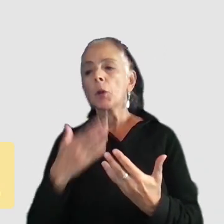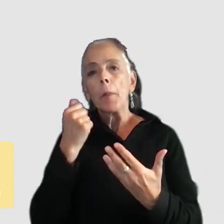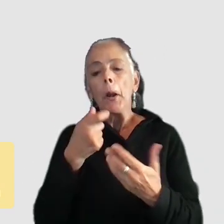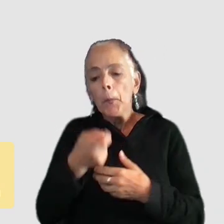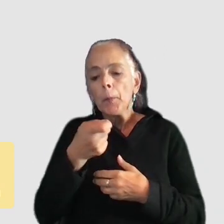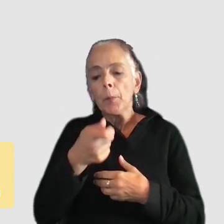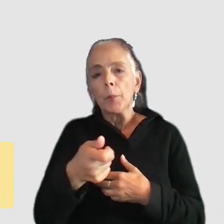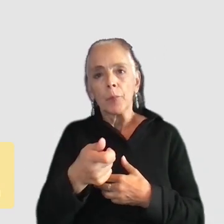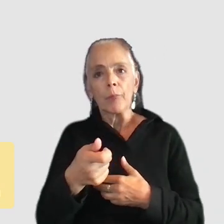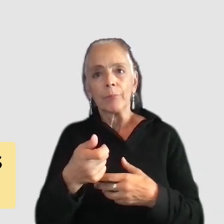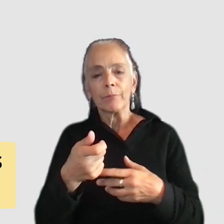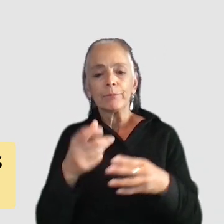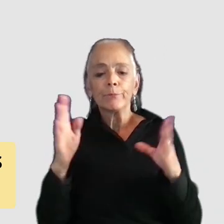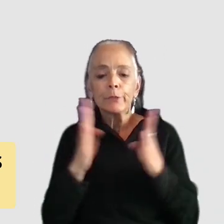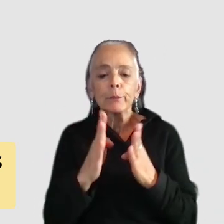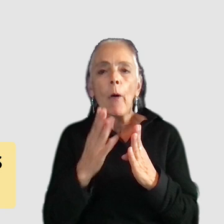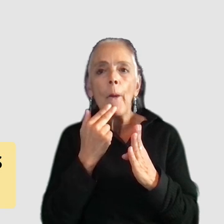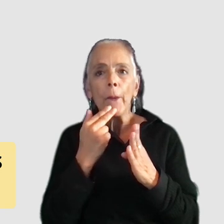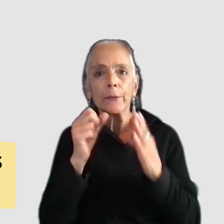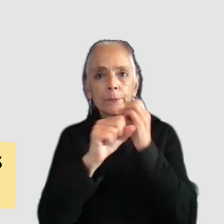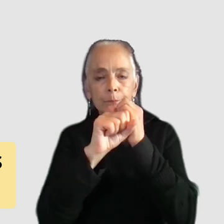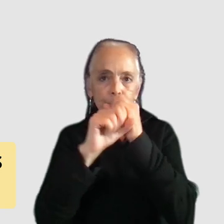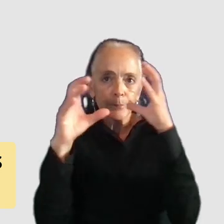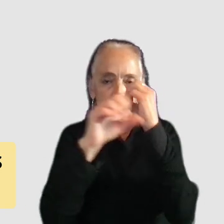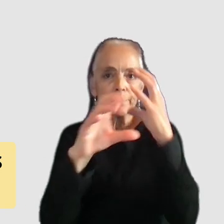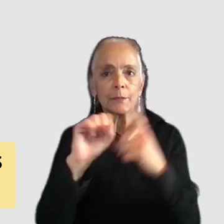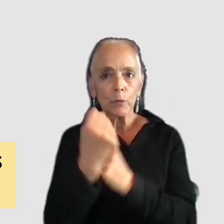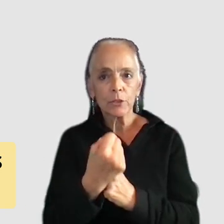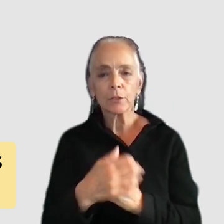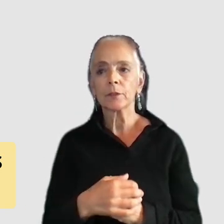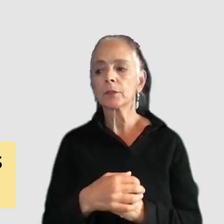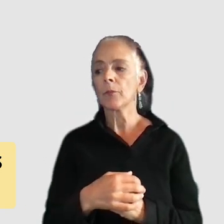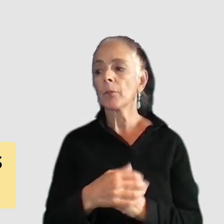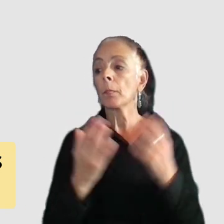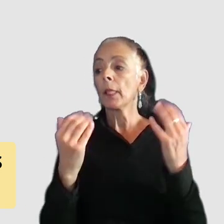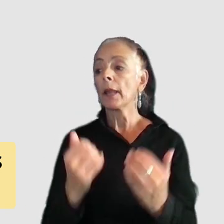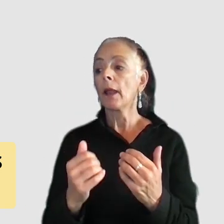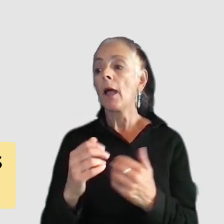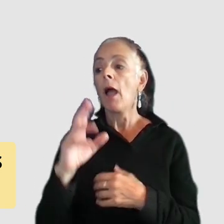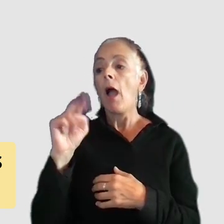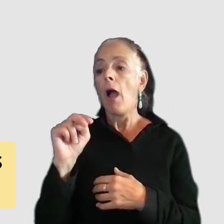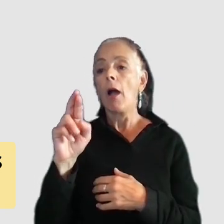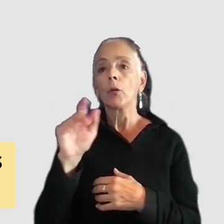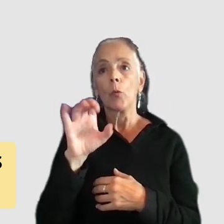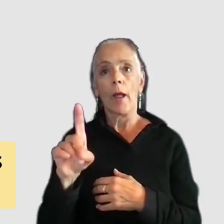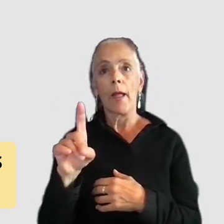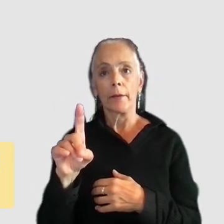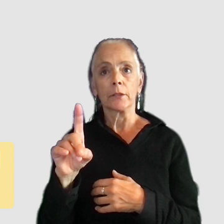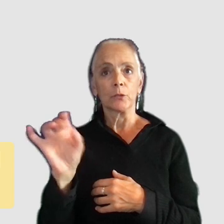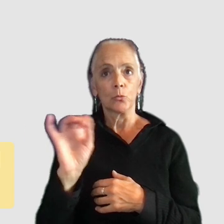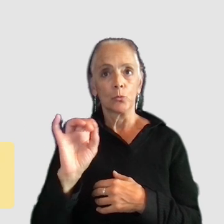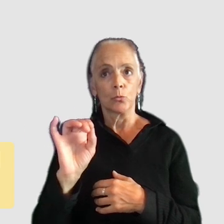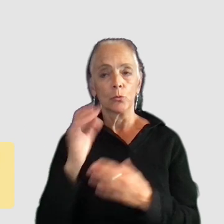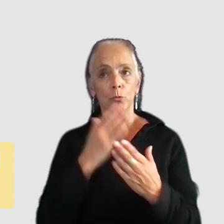and people don't have to hold their attention for too long and unranked modes are a really good way of letting players